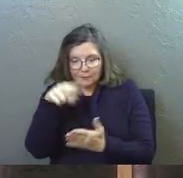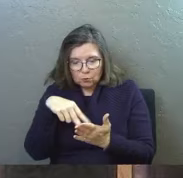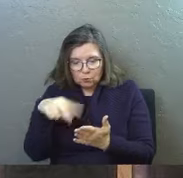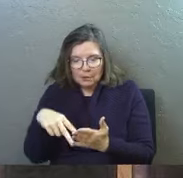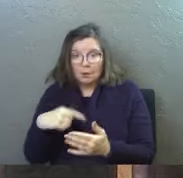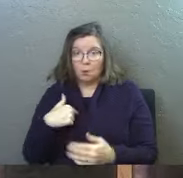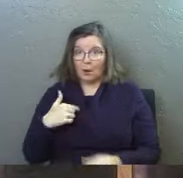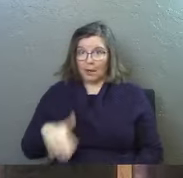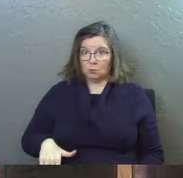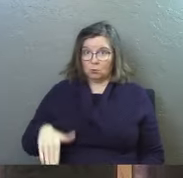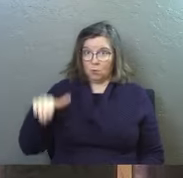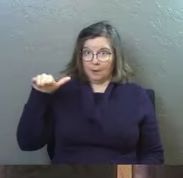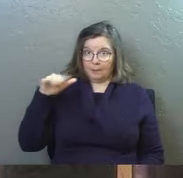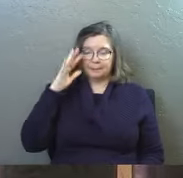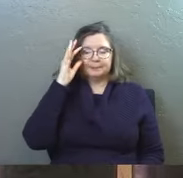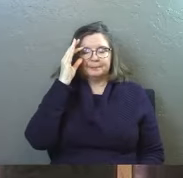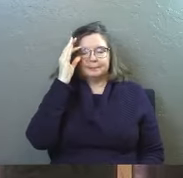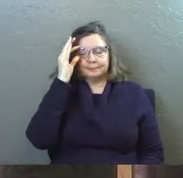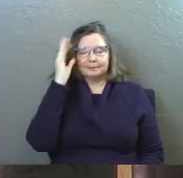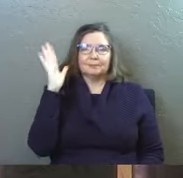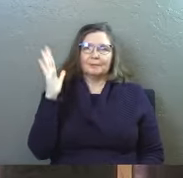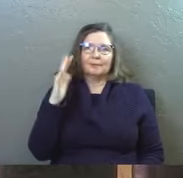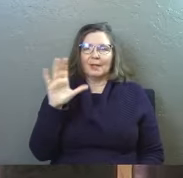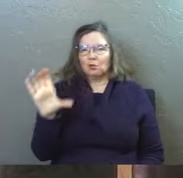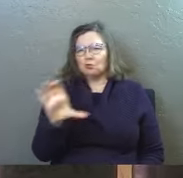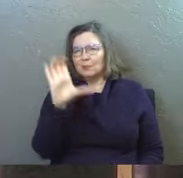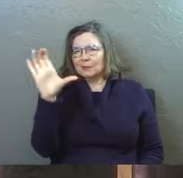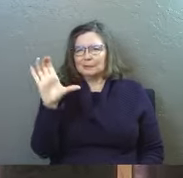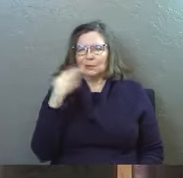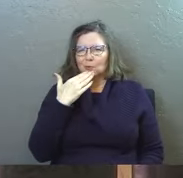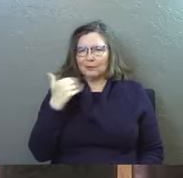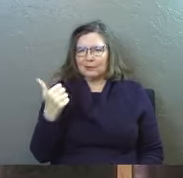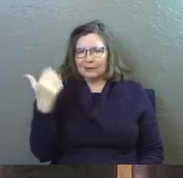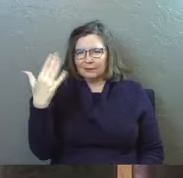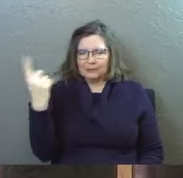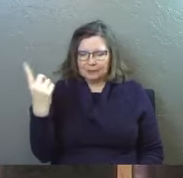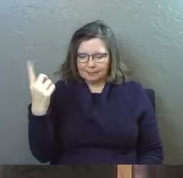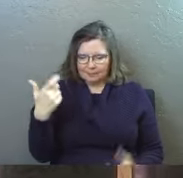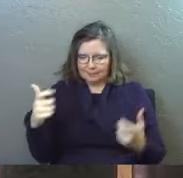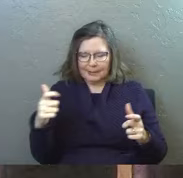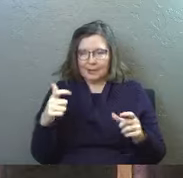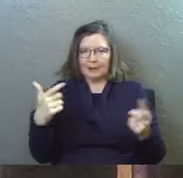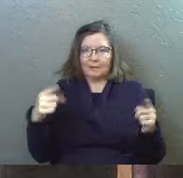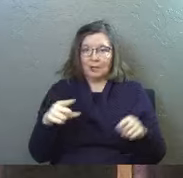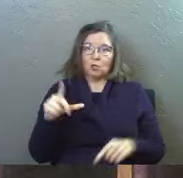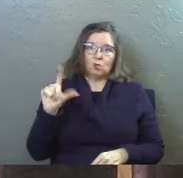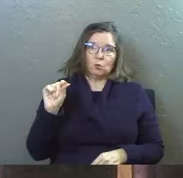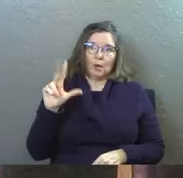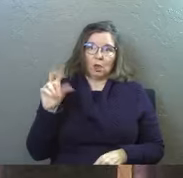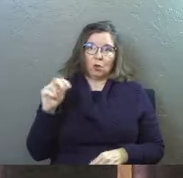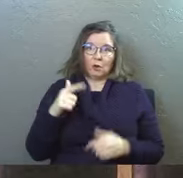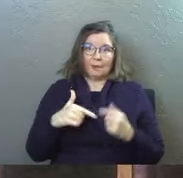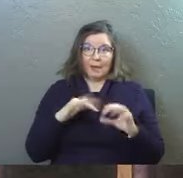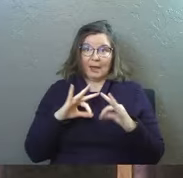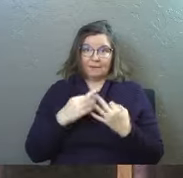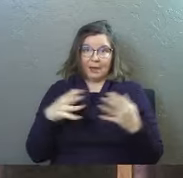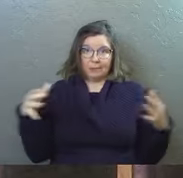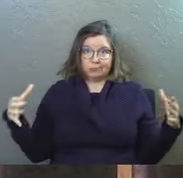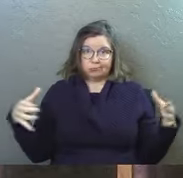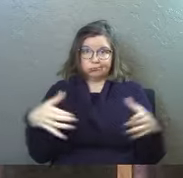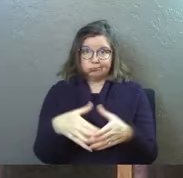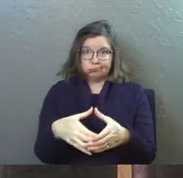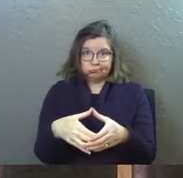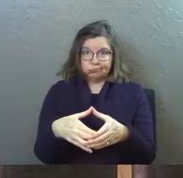when I was growing up and it would be Christmas or some big family event and you get 20 to 30 of my extended family